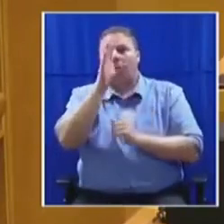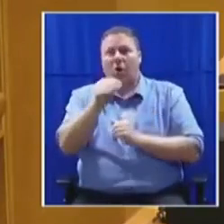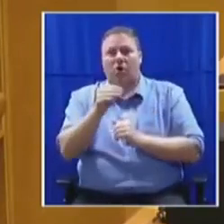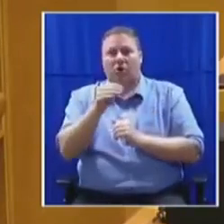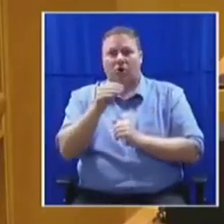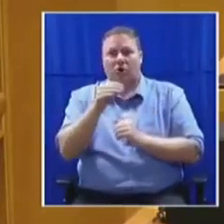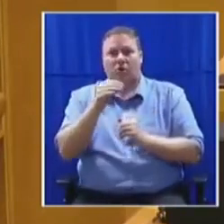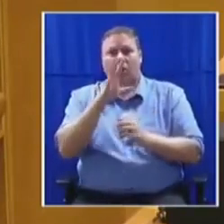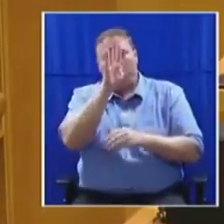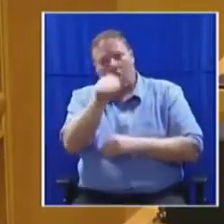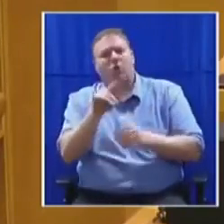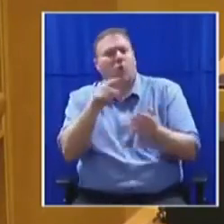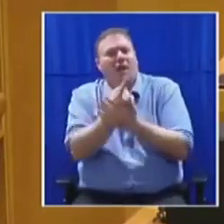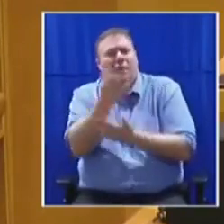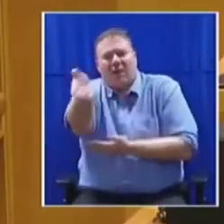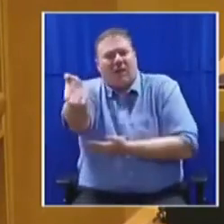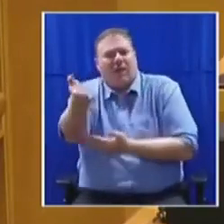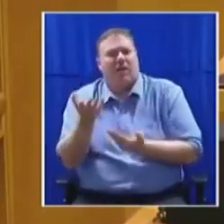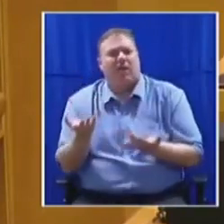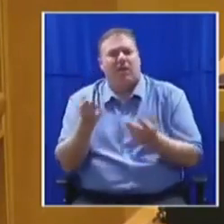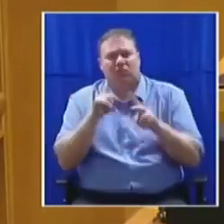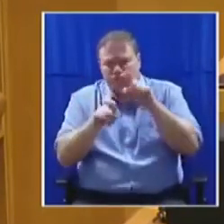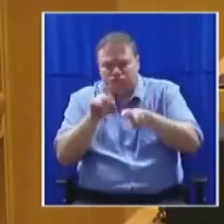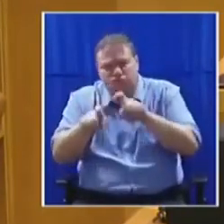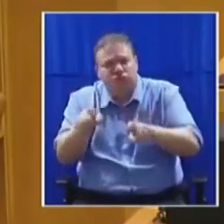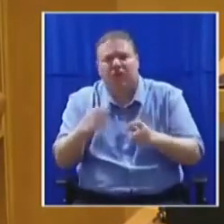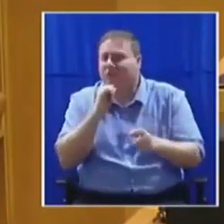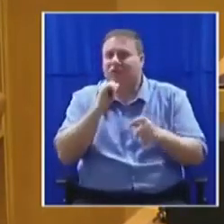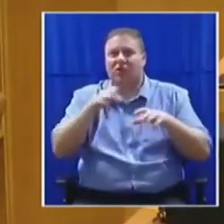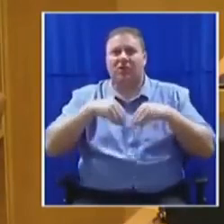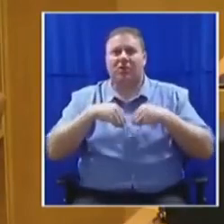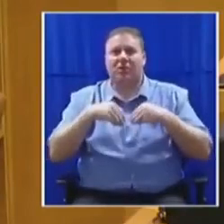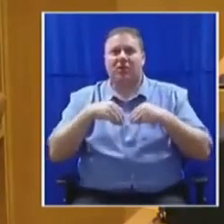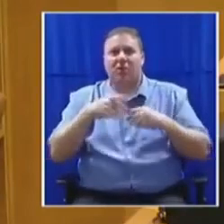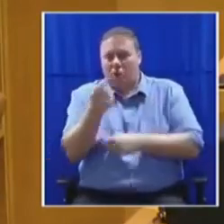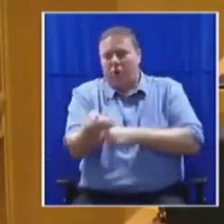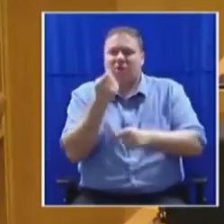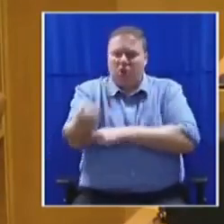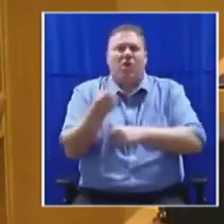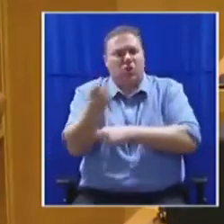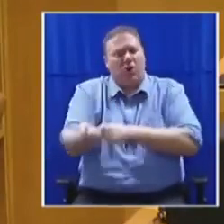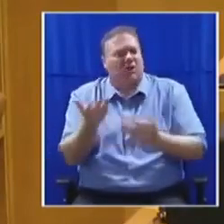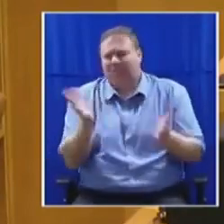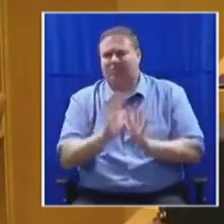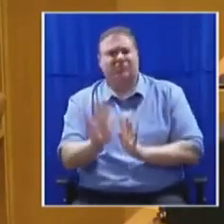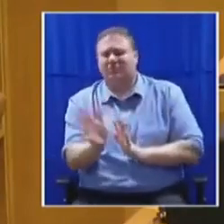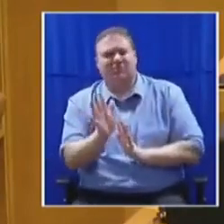initiate an inquiry into what has just happened here it's not acceptable for members to be threatened in the way that they've been threatened